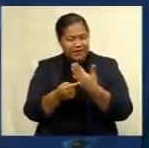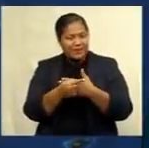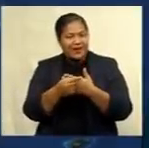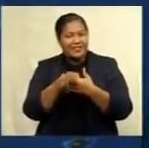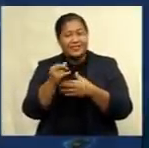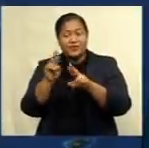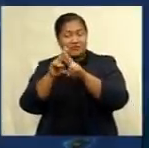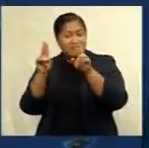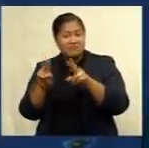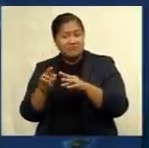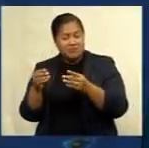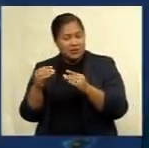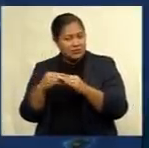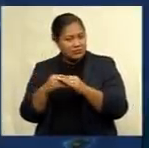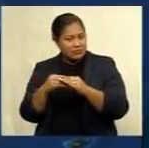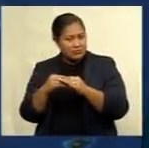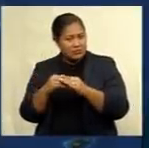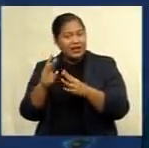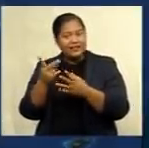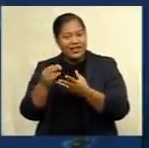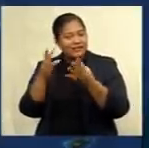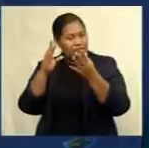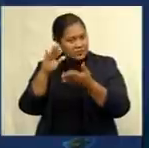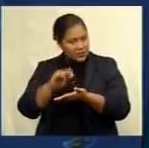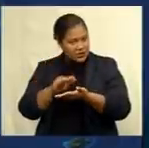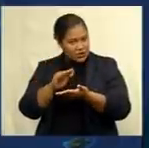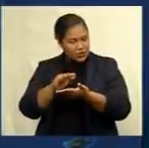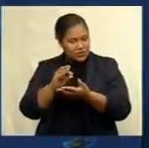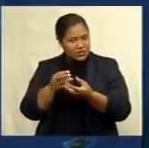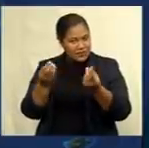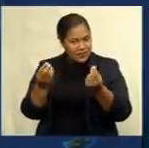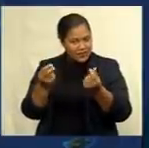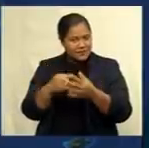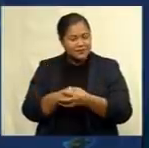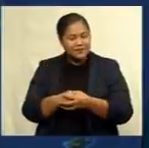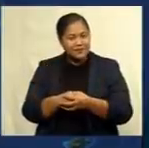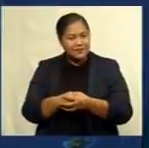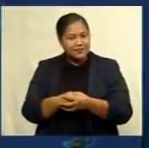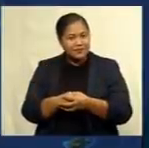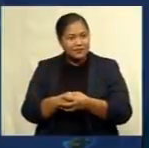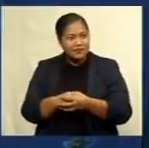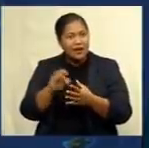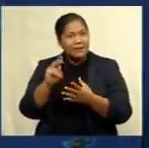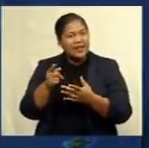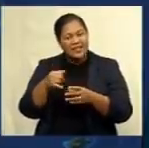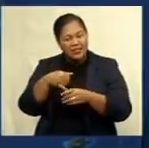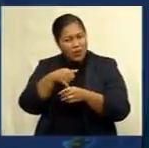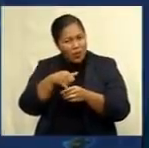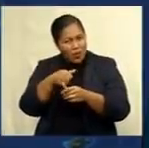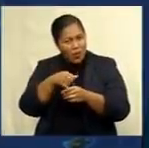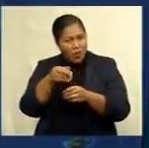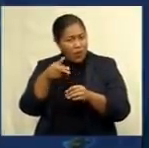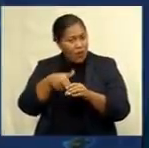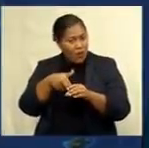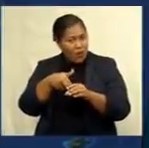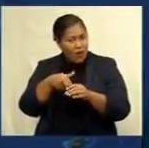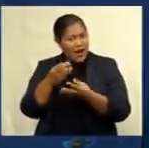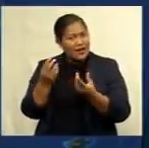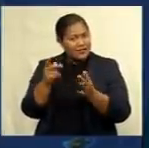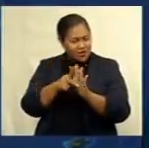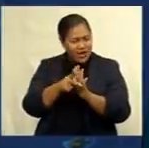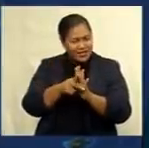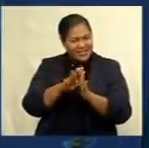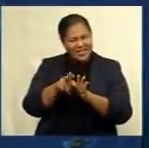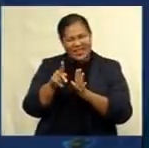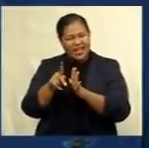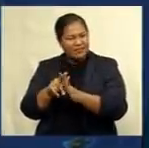Reserve on its plans to reduce monetary stimulus. Meanwhile, easing oil prices put some pressure on commodity-linked currencies.